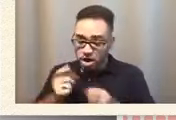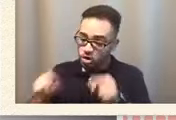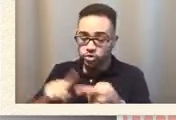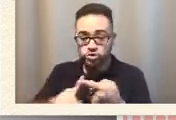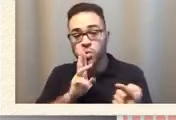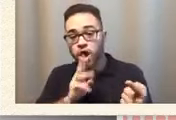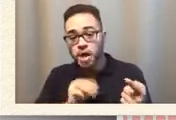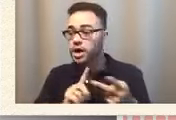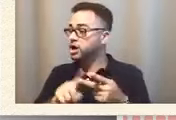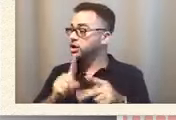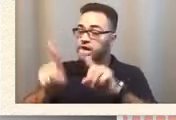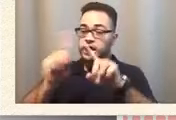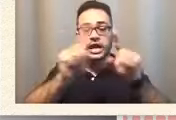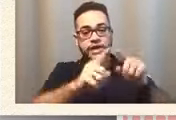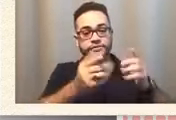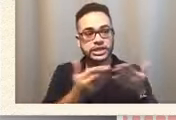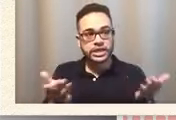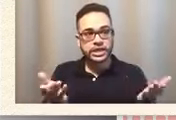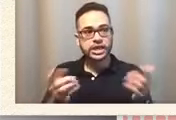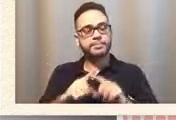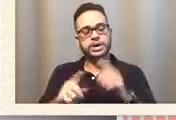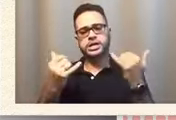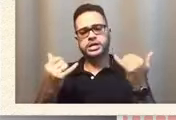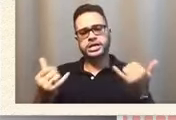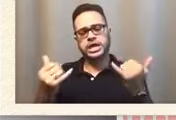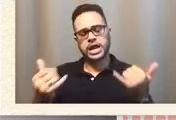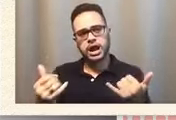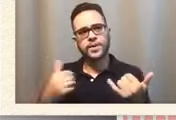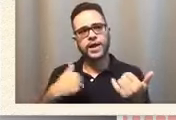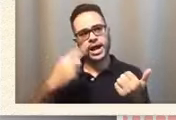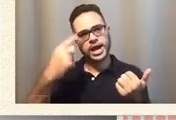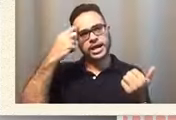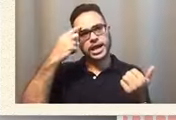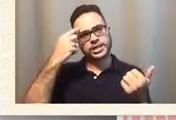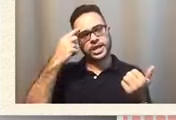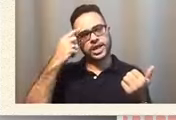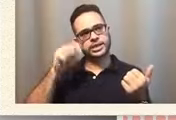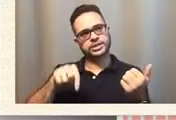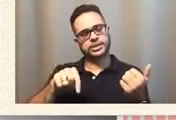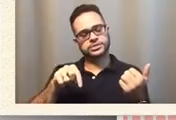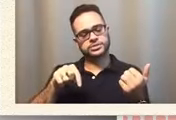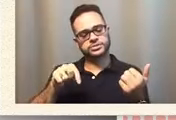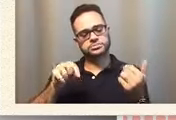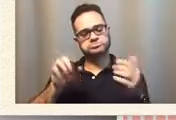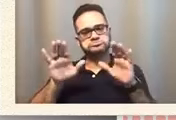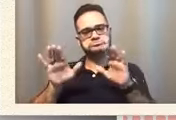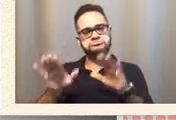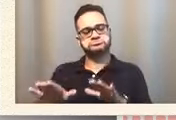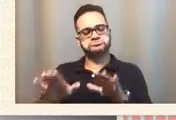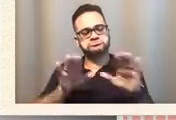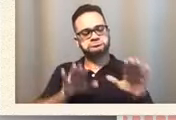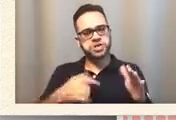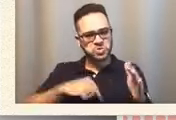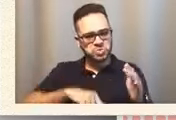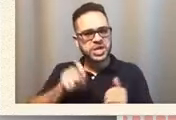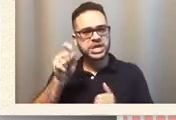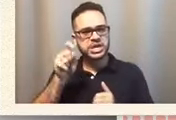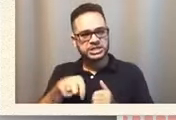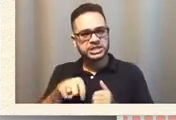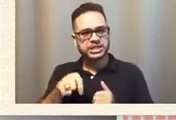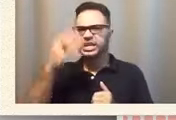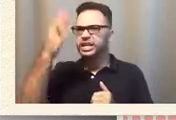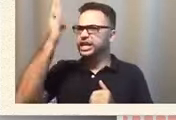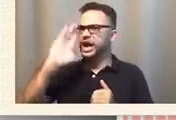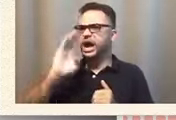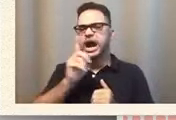i needed to go but i think that this was what we needed somehow somewhere that works in mysterious way